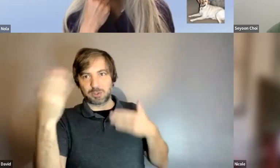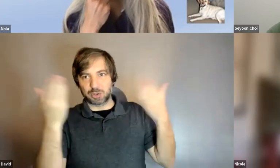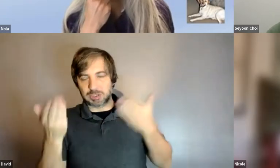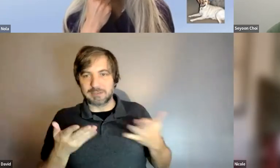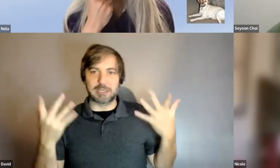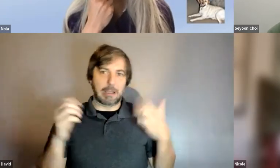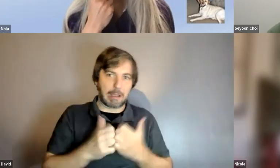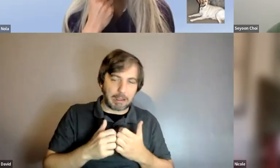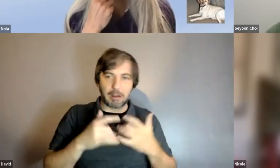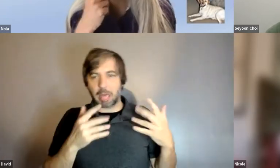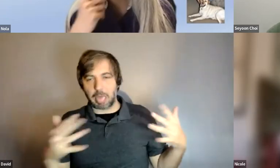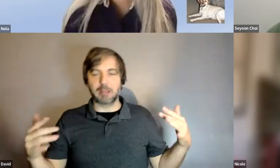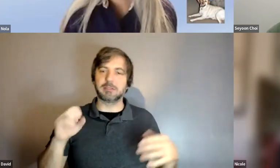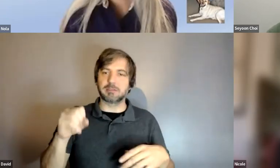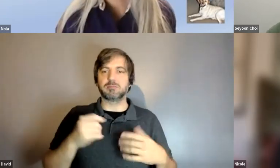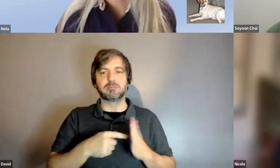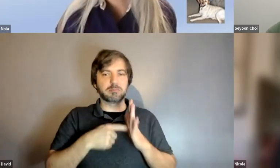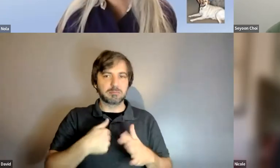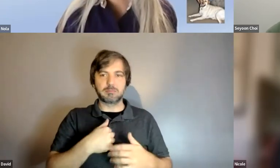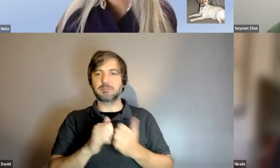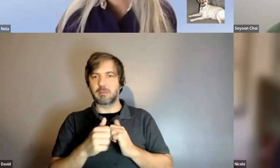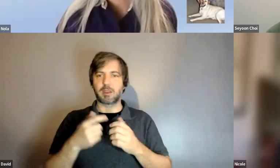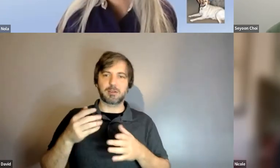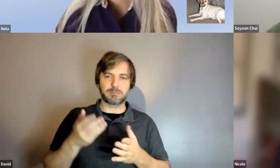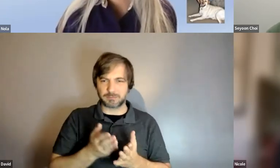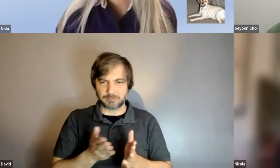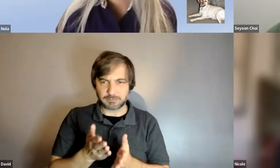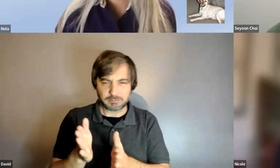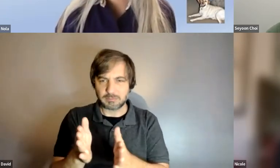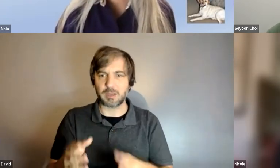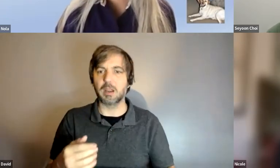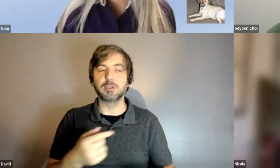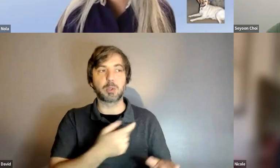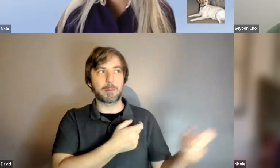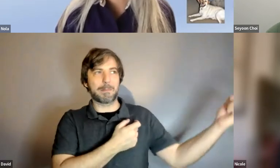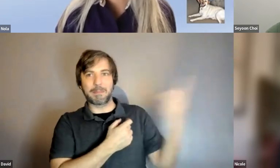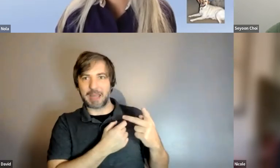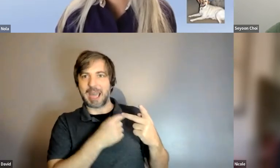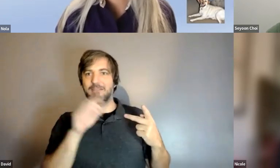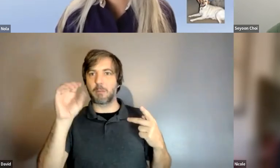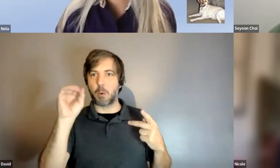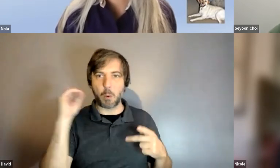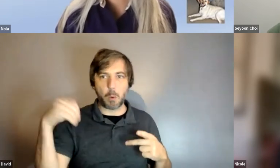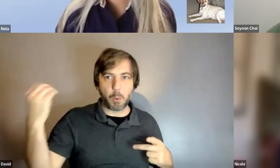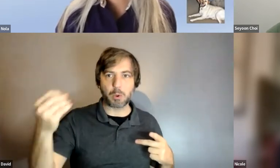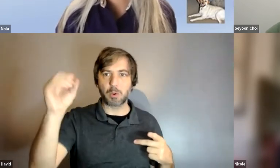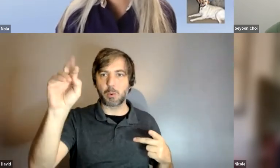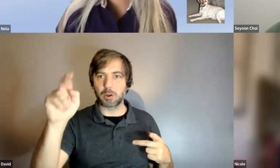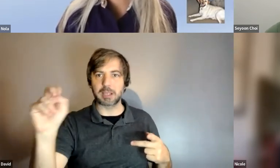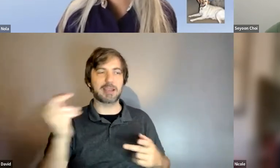navigate that transition um from move coming back from oregon and to college and and everything else